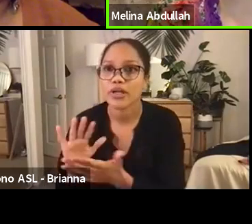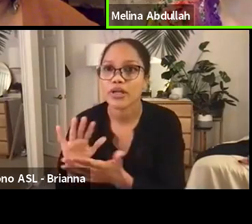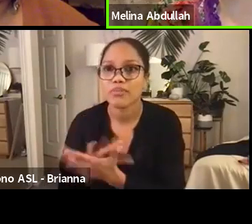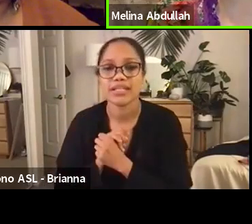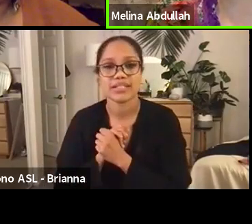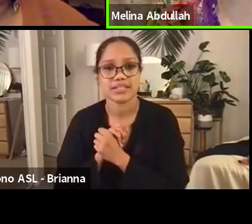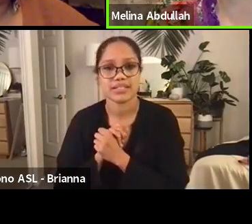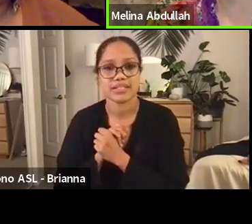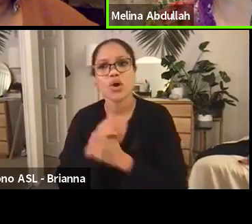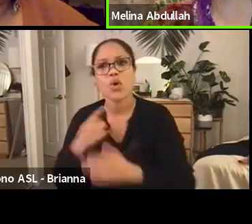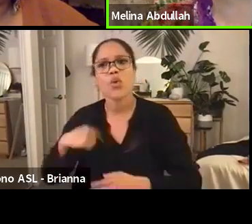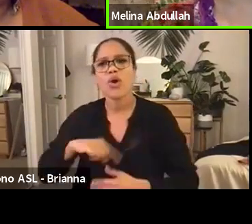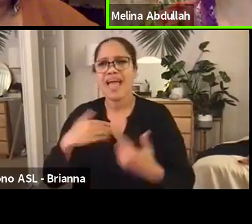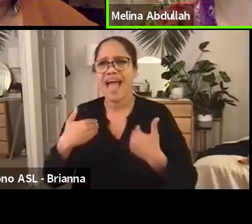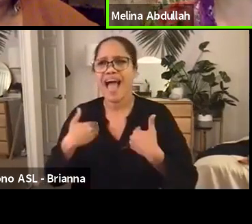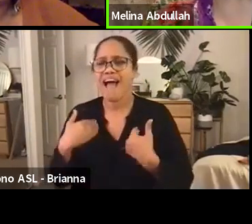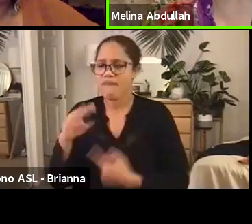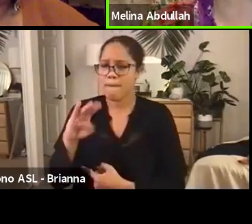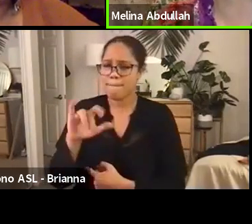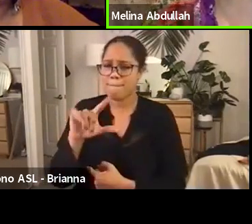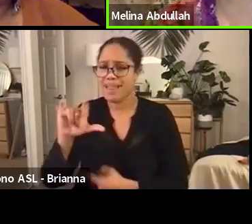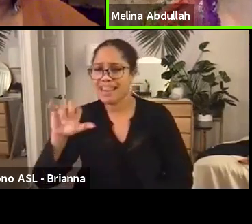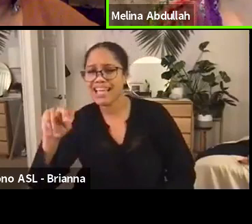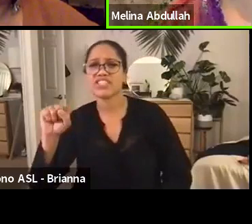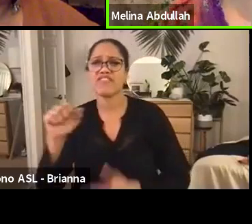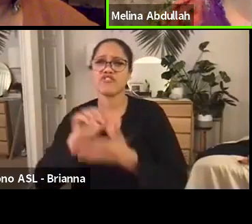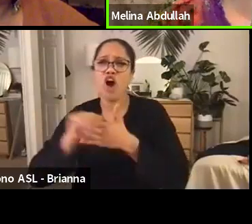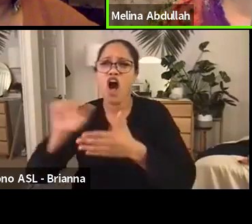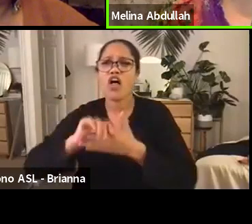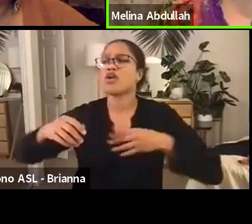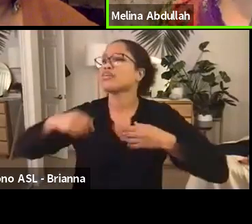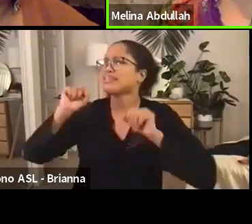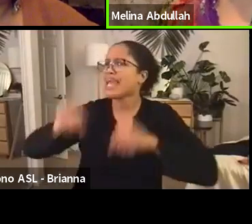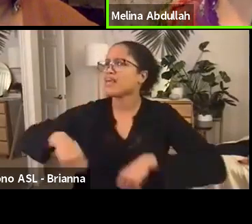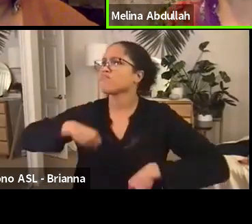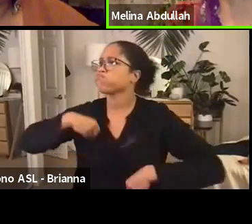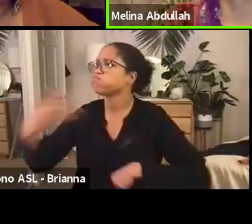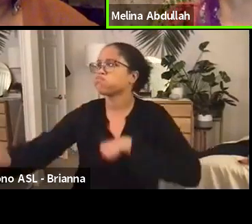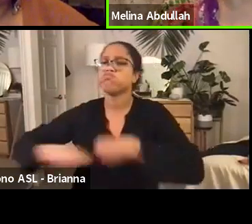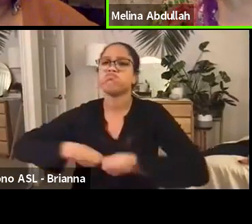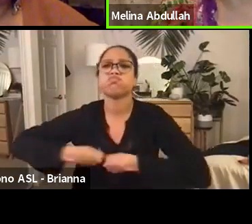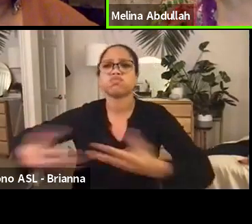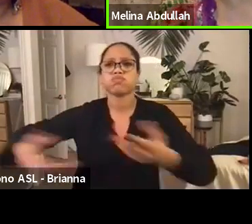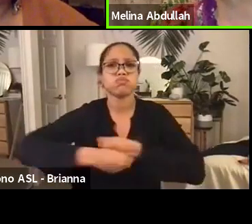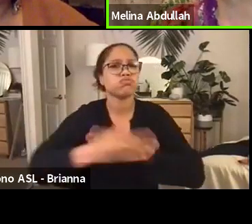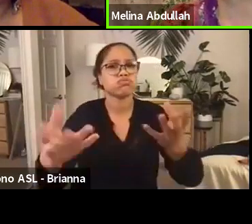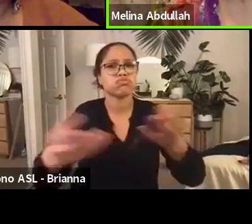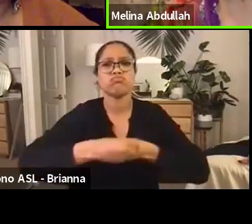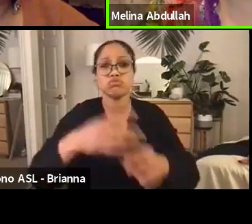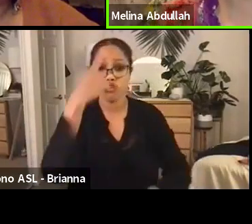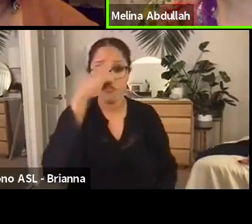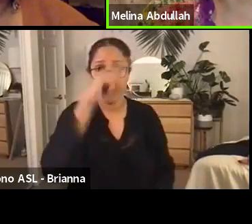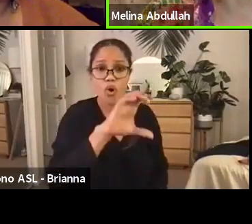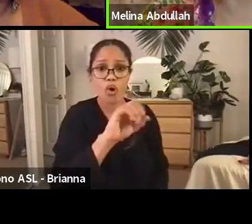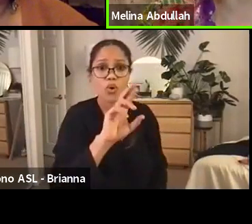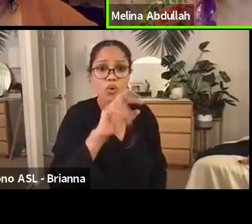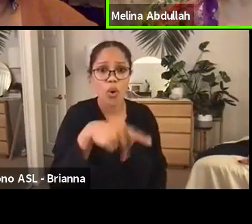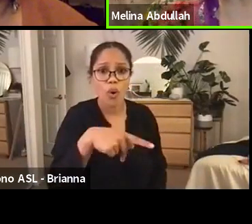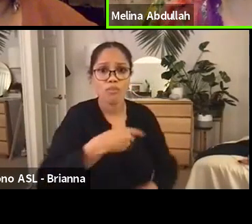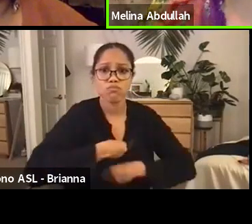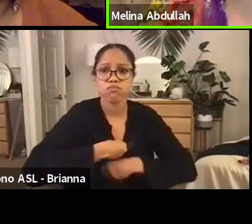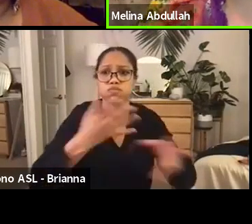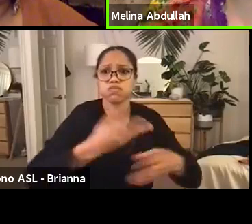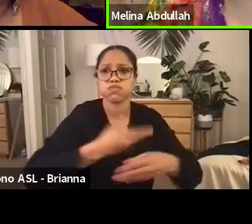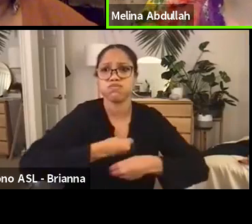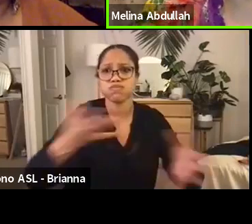of dollars to give around the country. We have billions of dollars to prop up big corporations. There's money